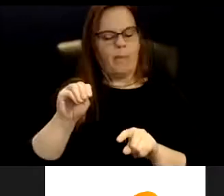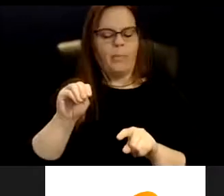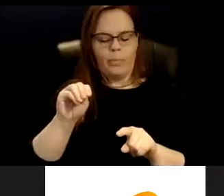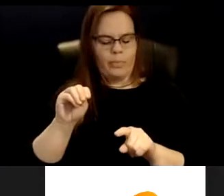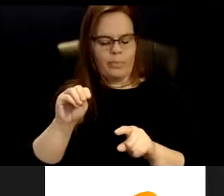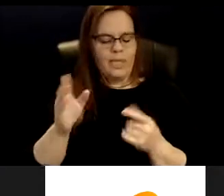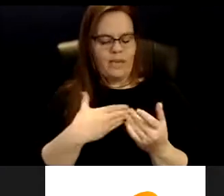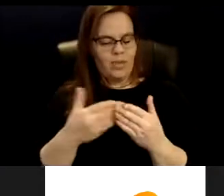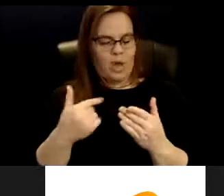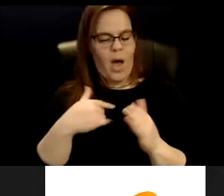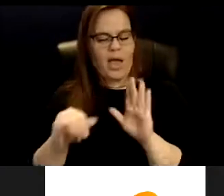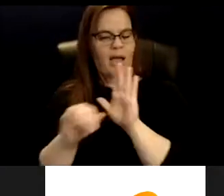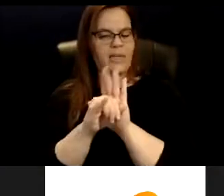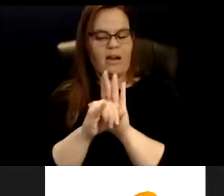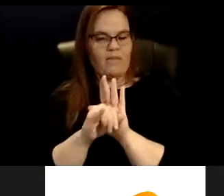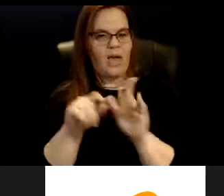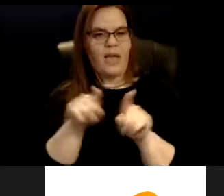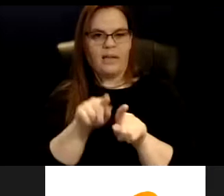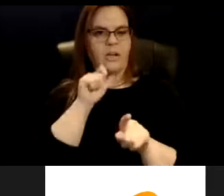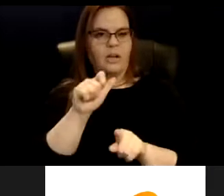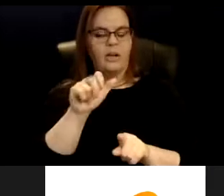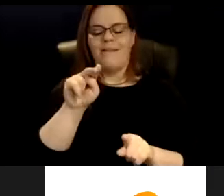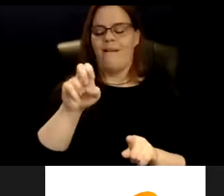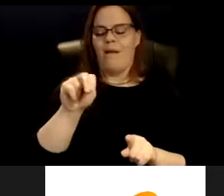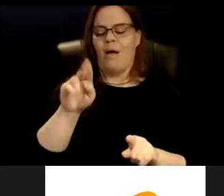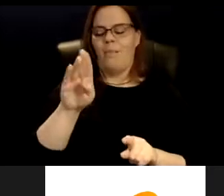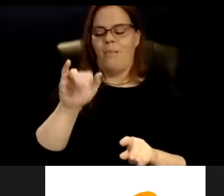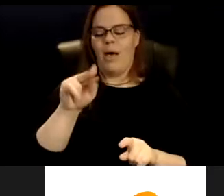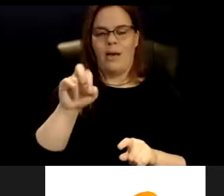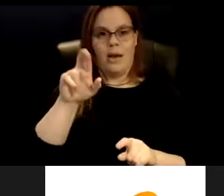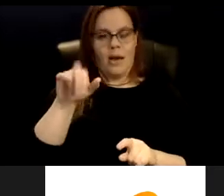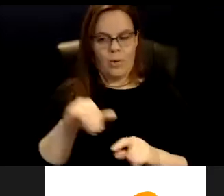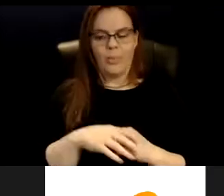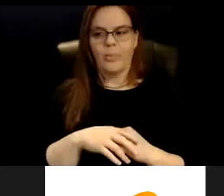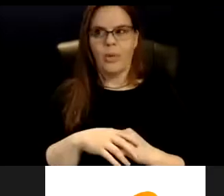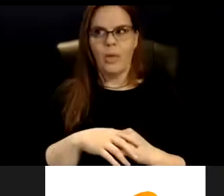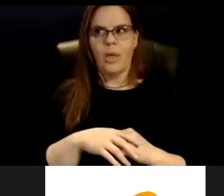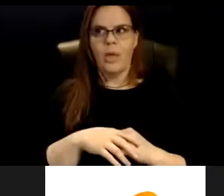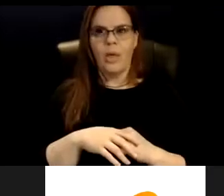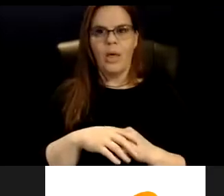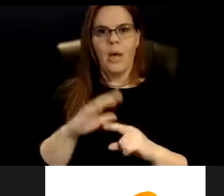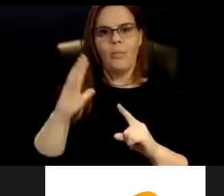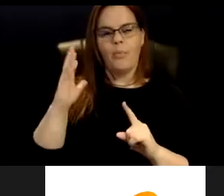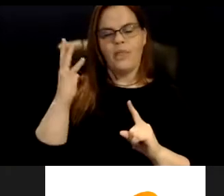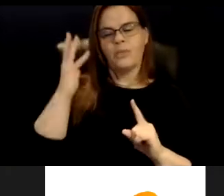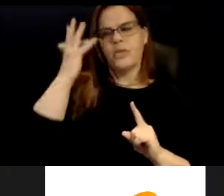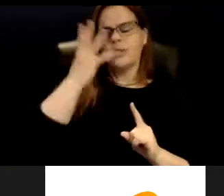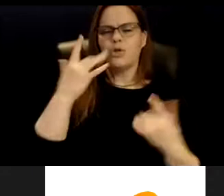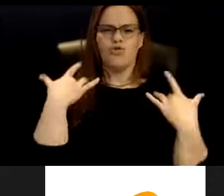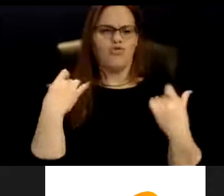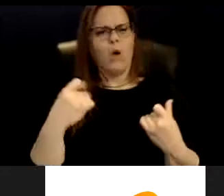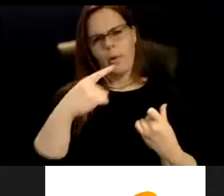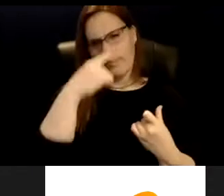as non-binary. Um, but you know, there's this sort of strong Black woman archetype, this sort of